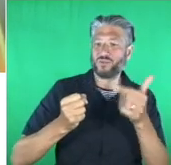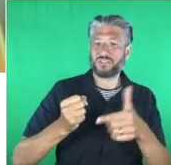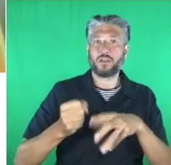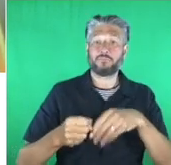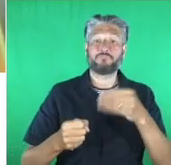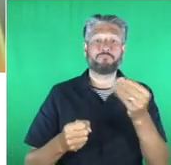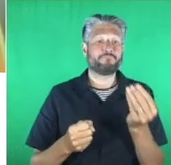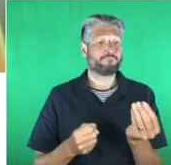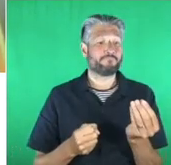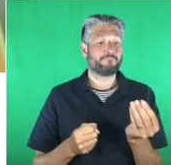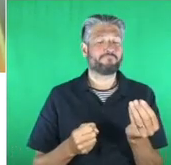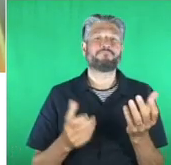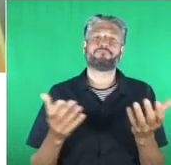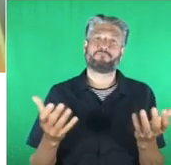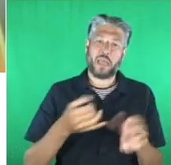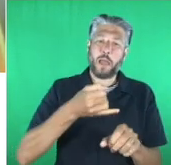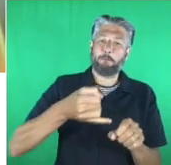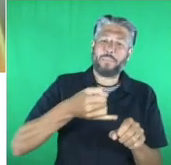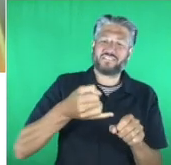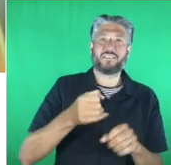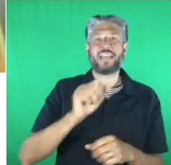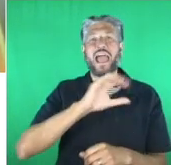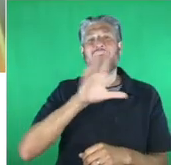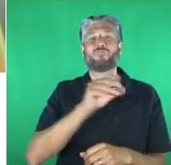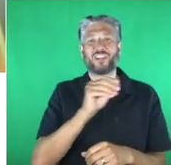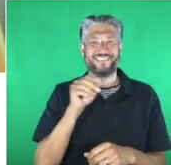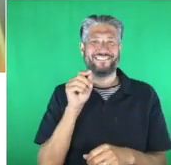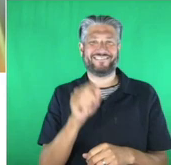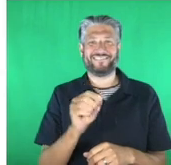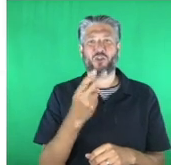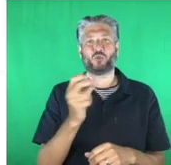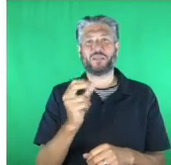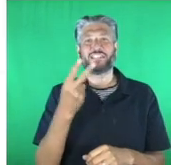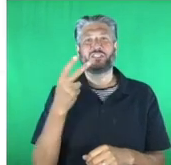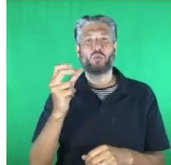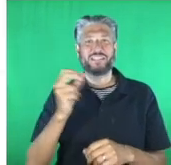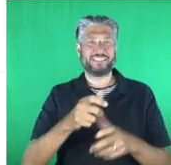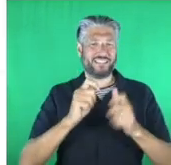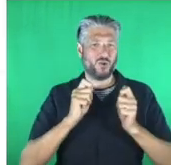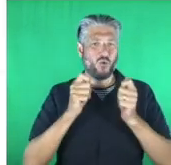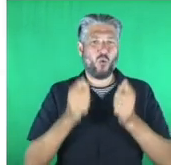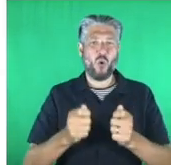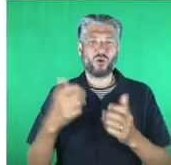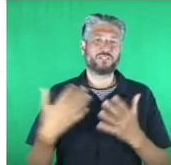medicine africa as the 2020 tech for good for africa award winning